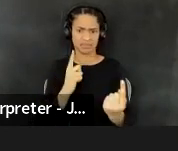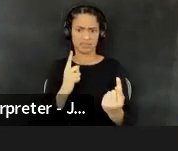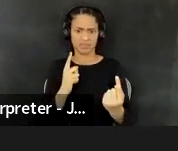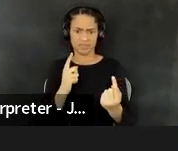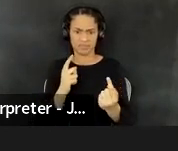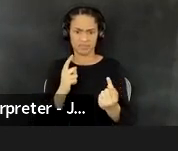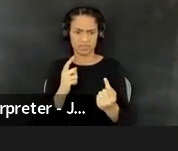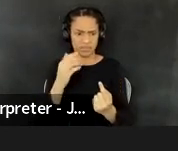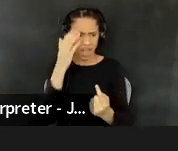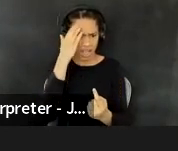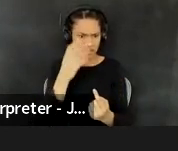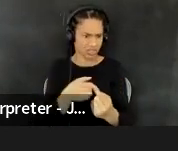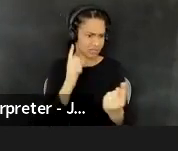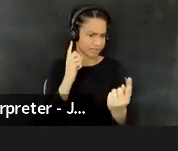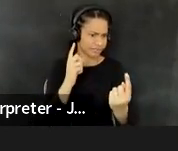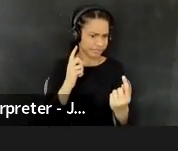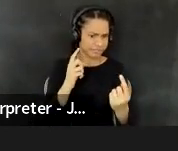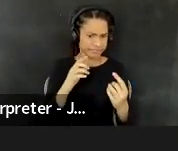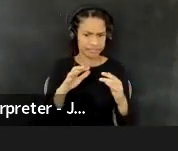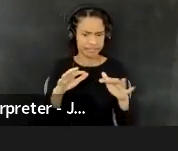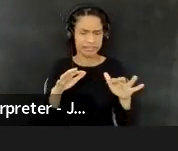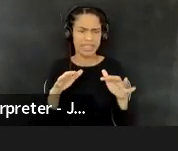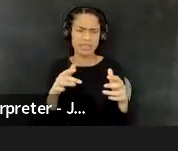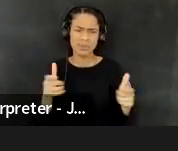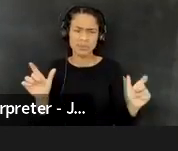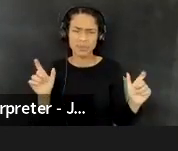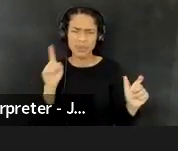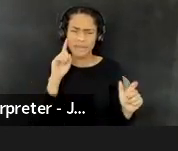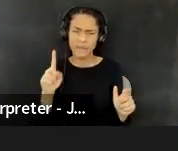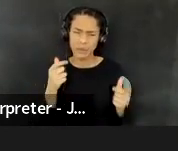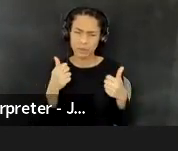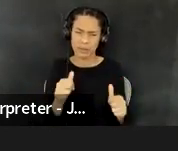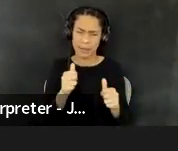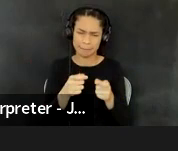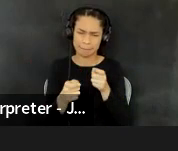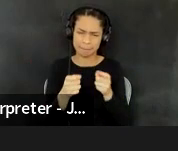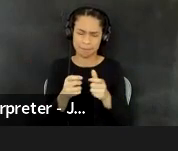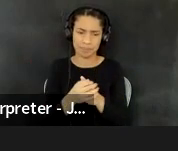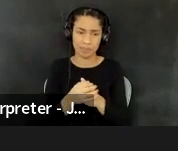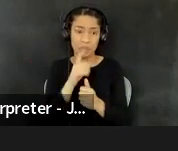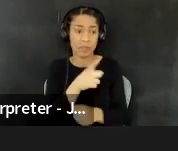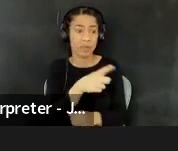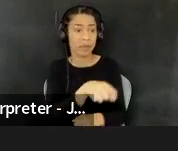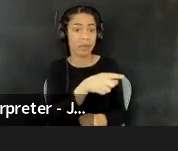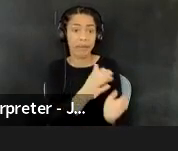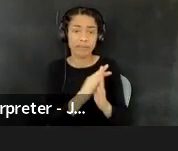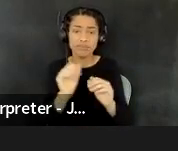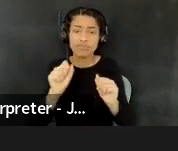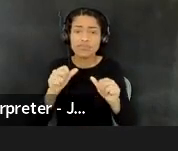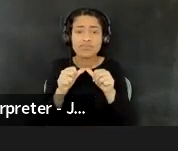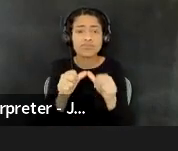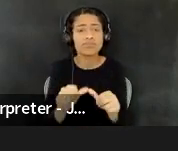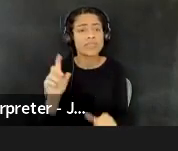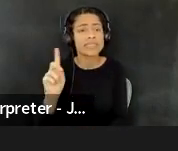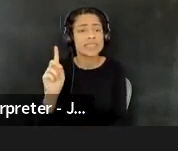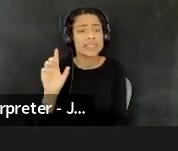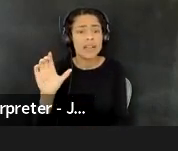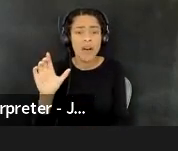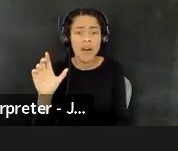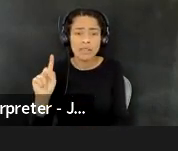in knowledge is just huge. So the, the real ask to FINIPA, um, was yes to continue this decal track, uh,